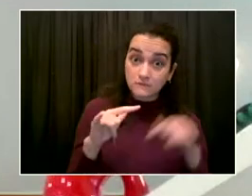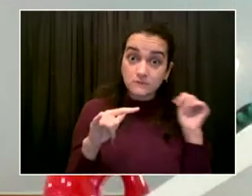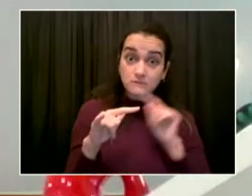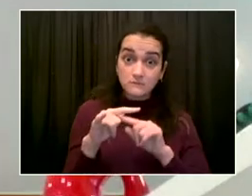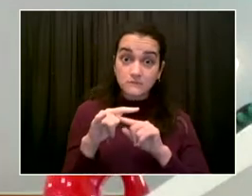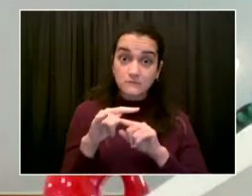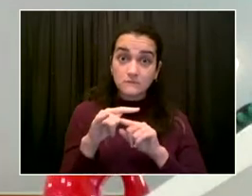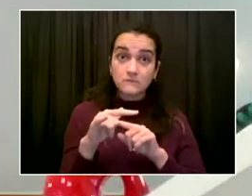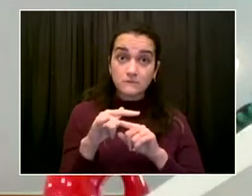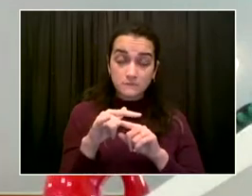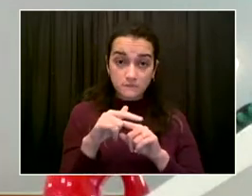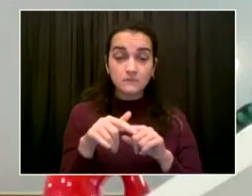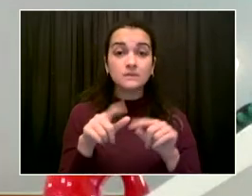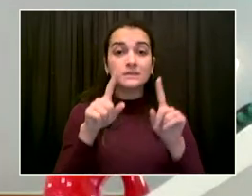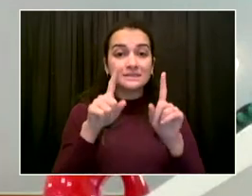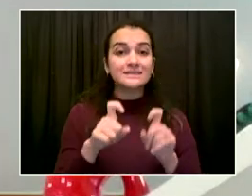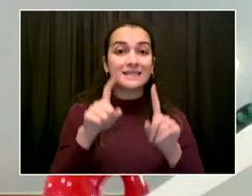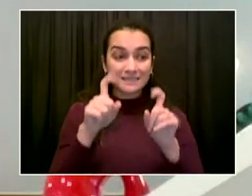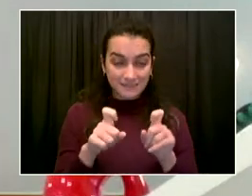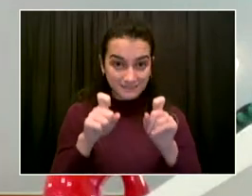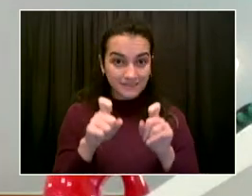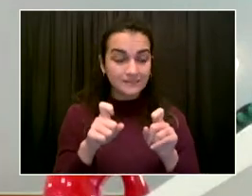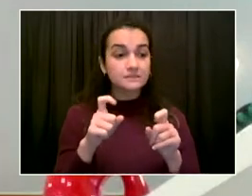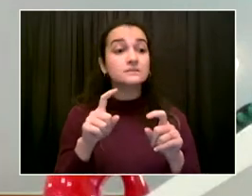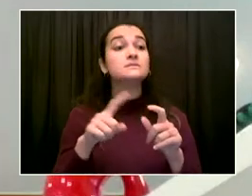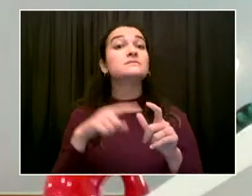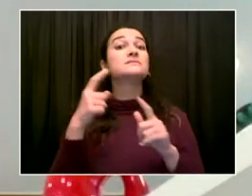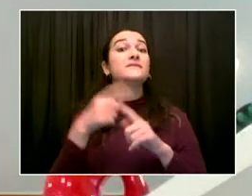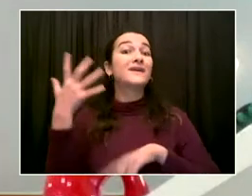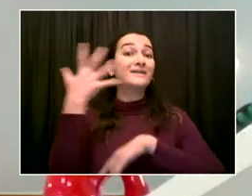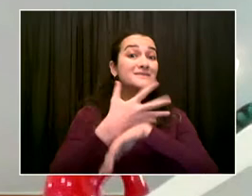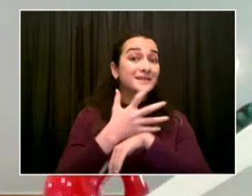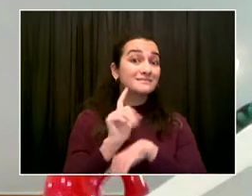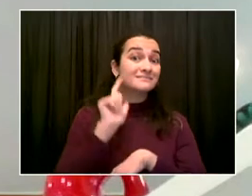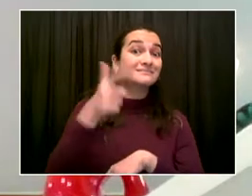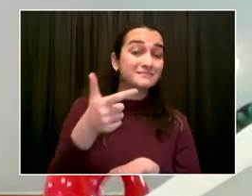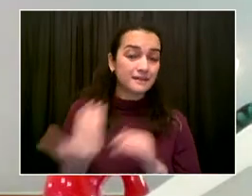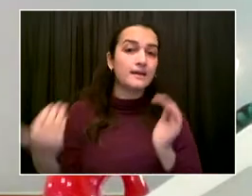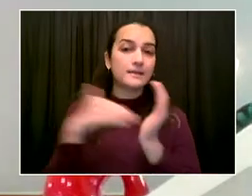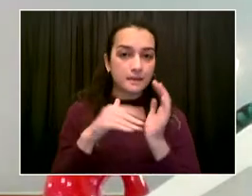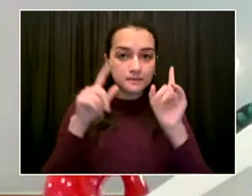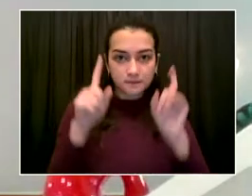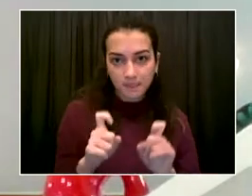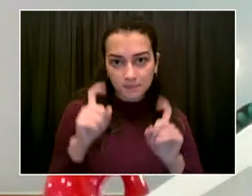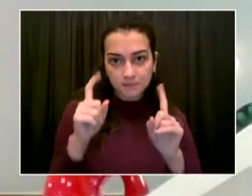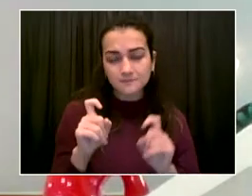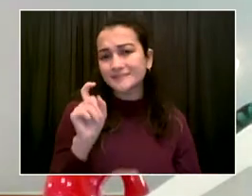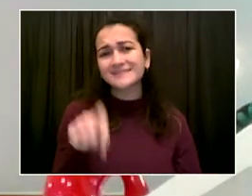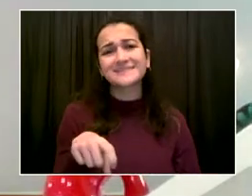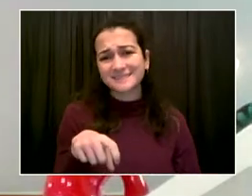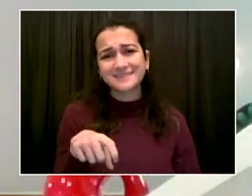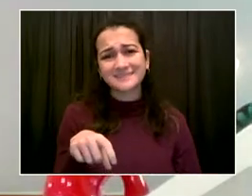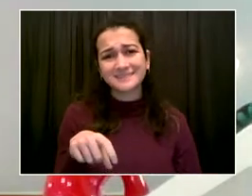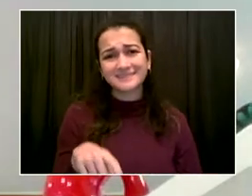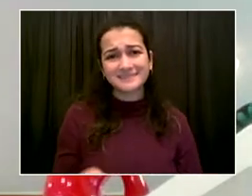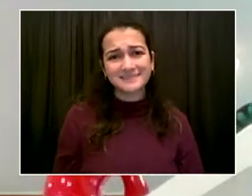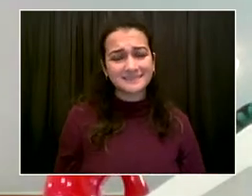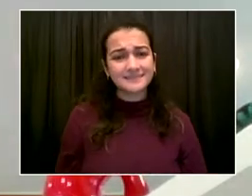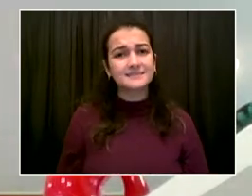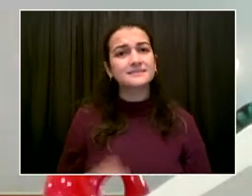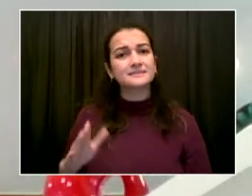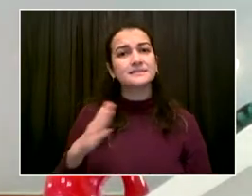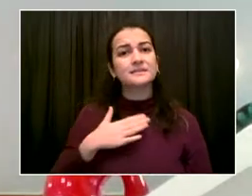through Test and Trace through our 212 COVID-19 hotline. So the main messages are, we want to bring in a free at home test to your doorstep.